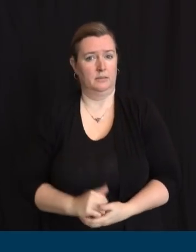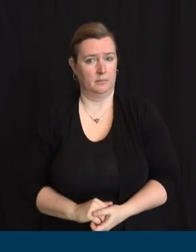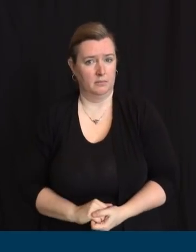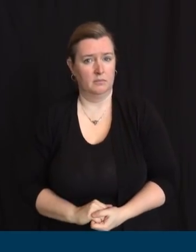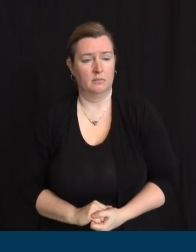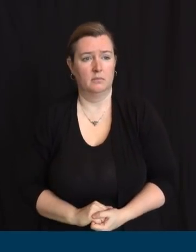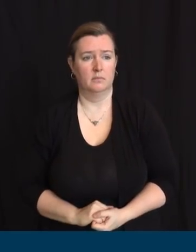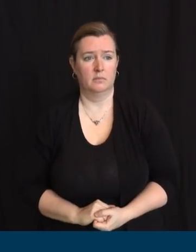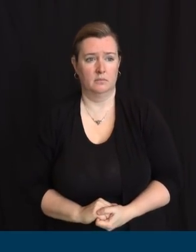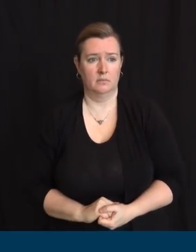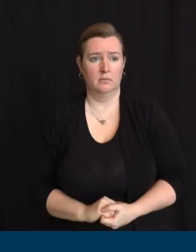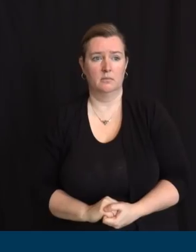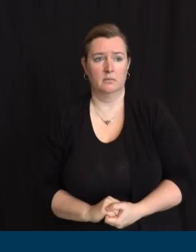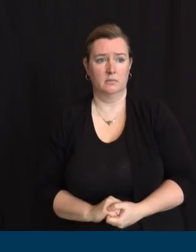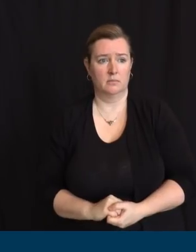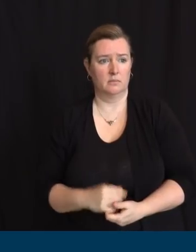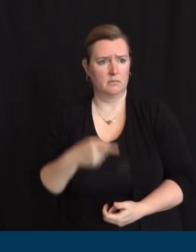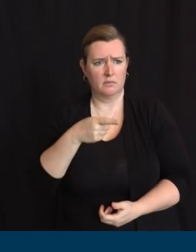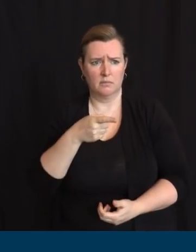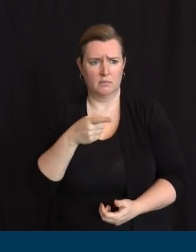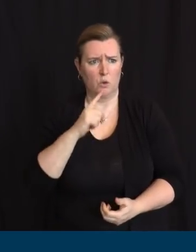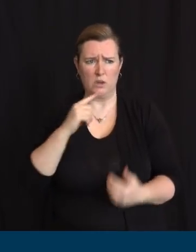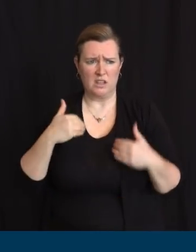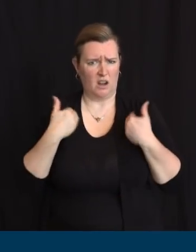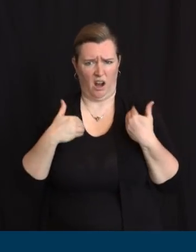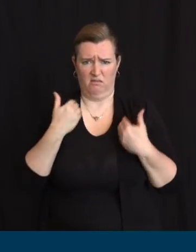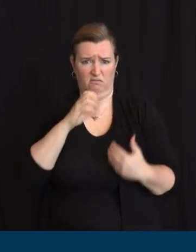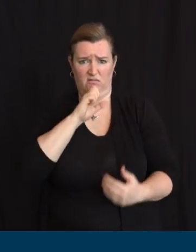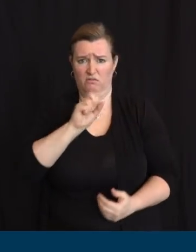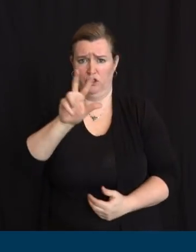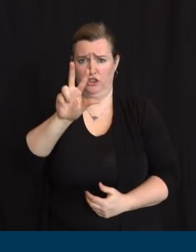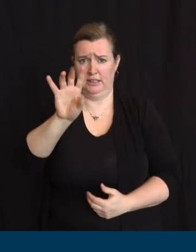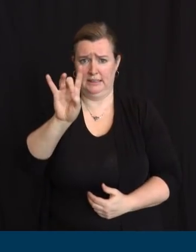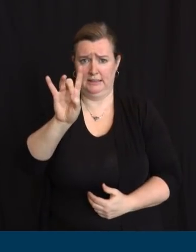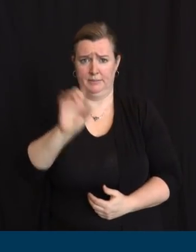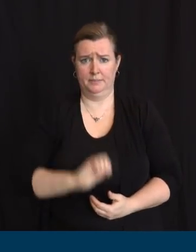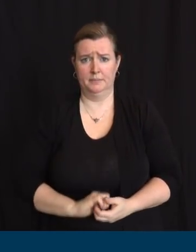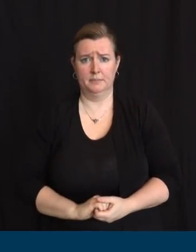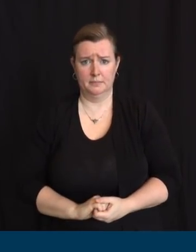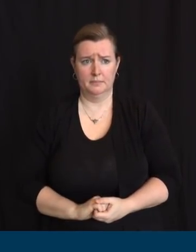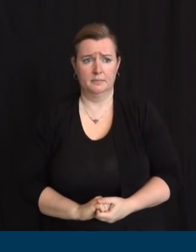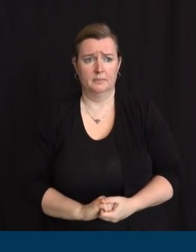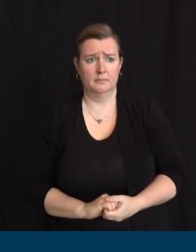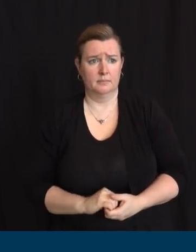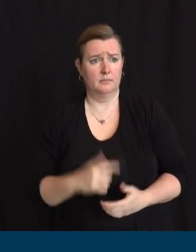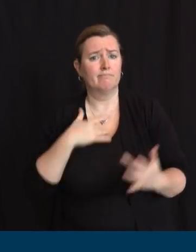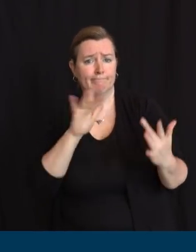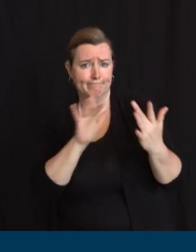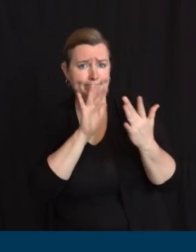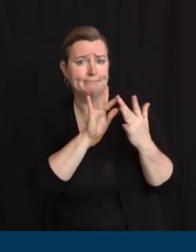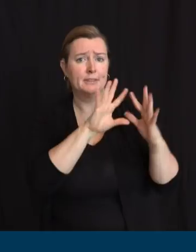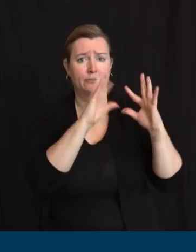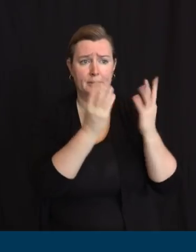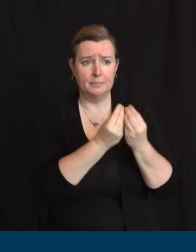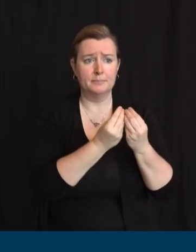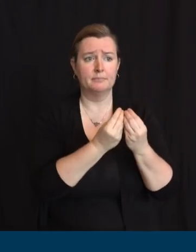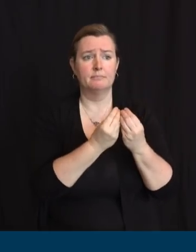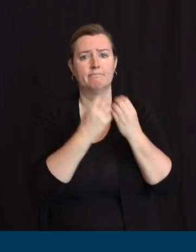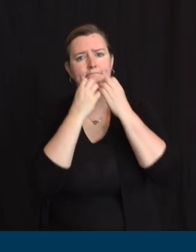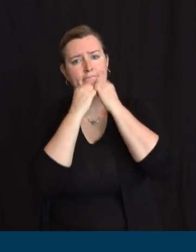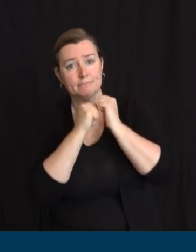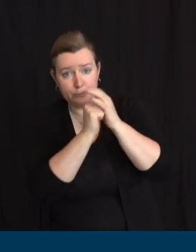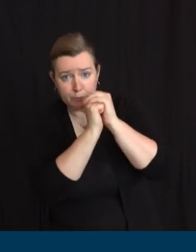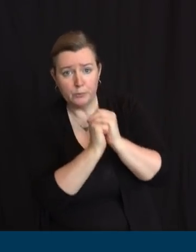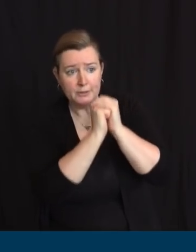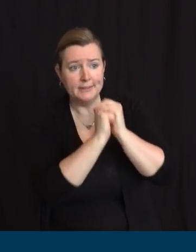Again, I tried to reach out to her this morning. And children, they are in our prayers, as is his memory, as is everyone in Bedminster who